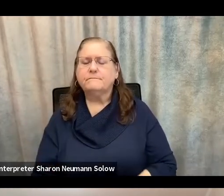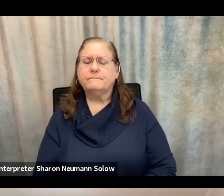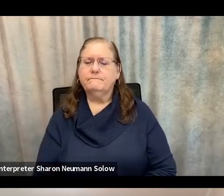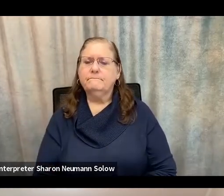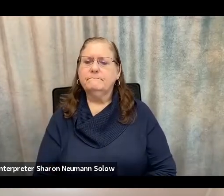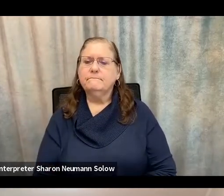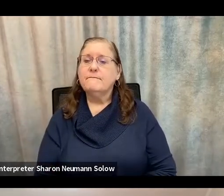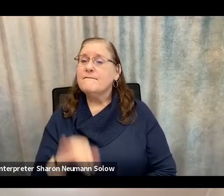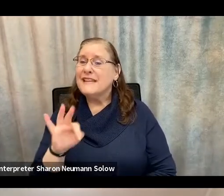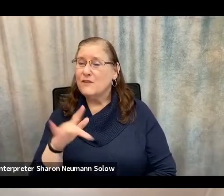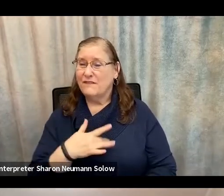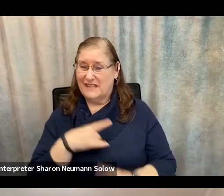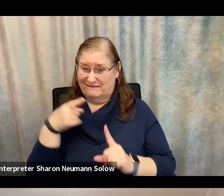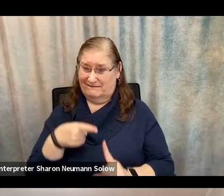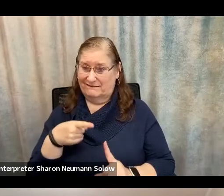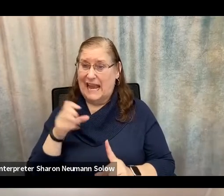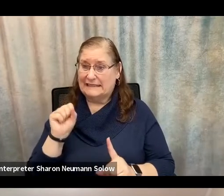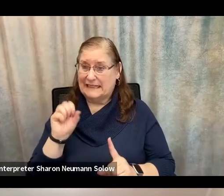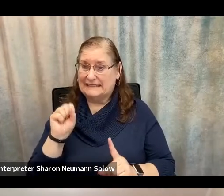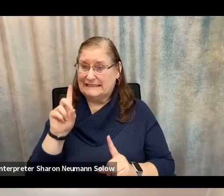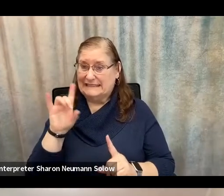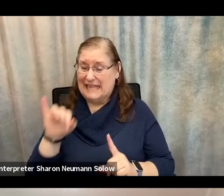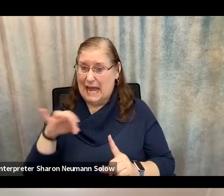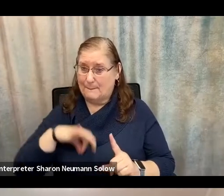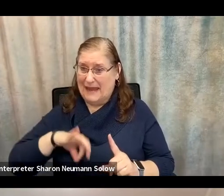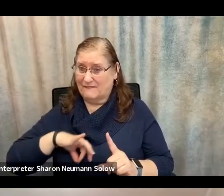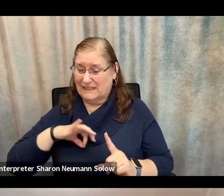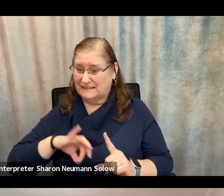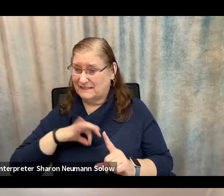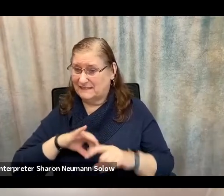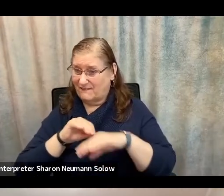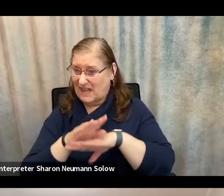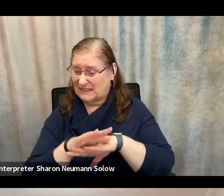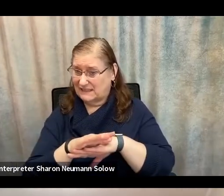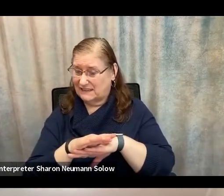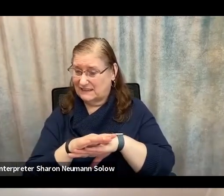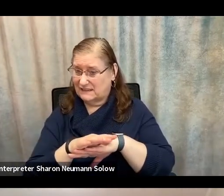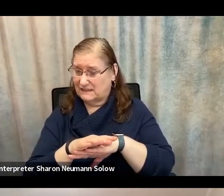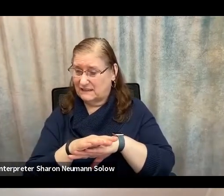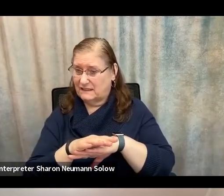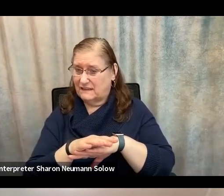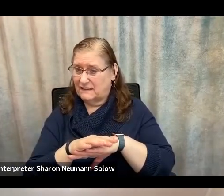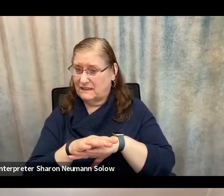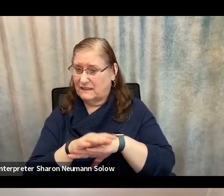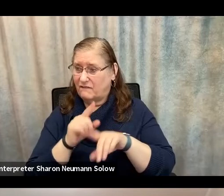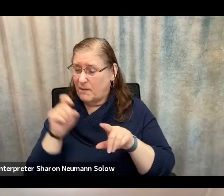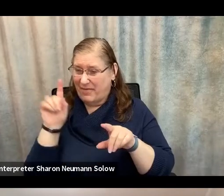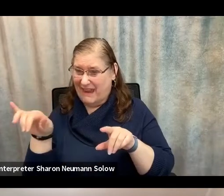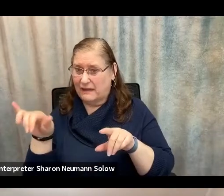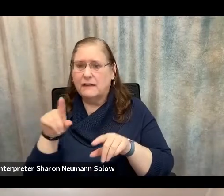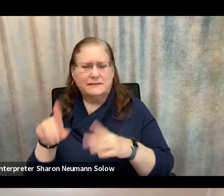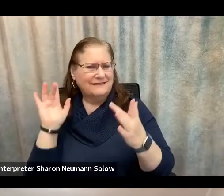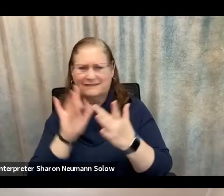SSDI benefits were in any way affected, immediately contact the Social Security